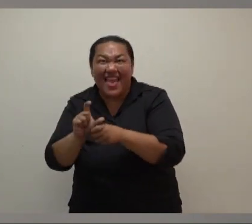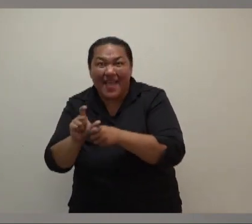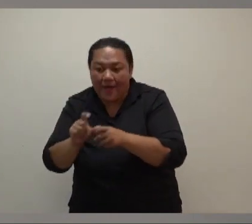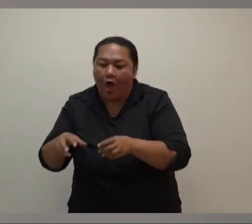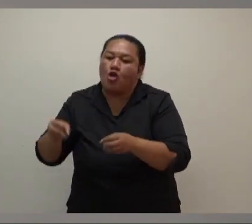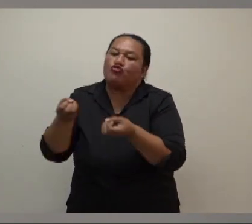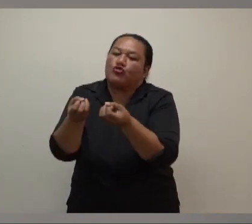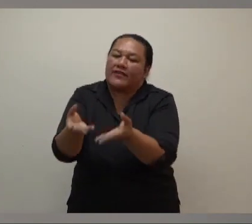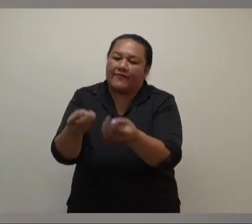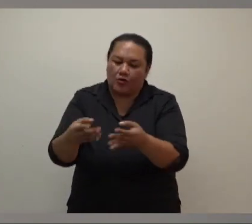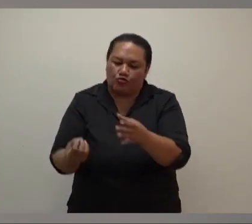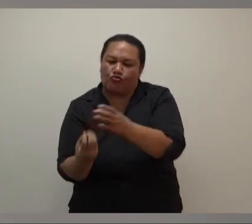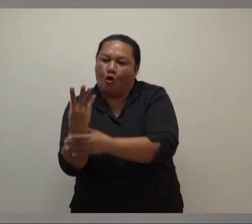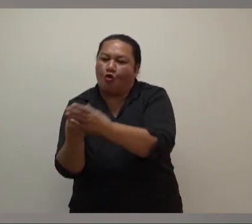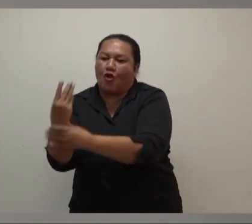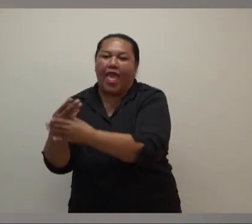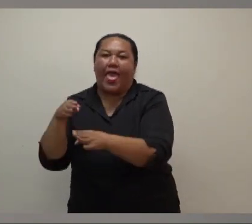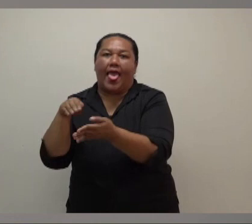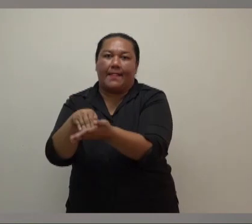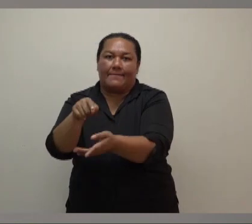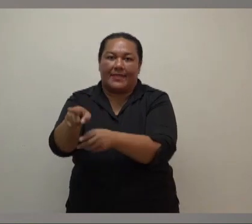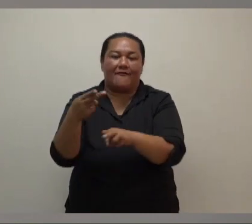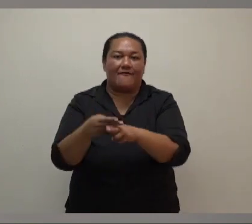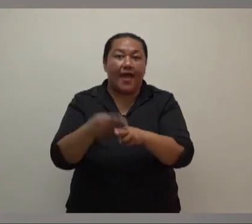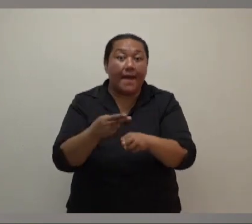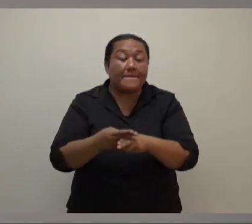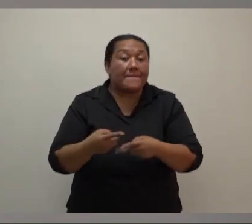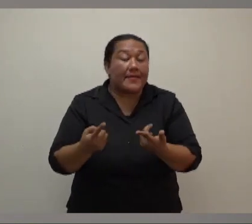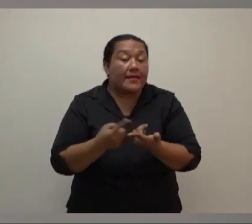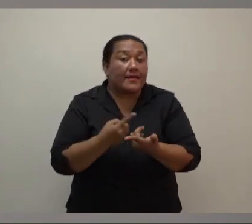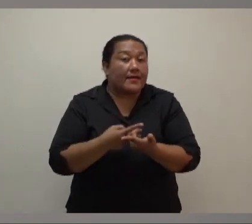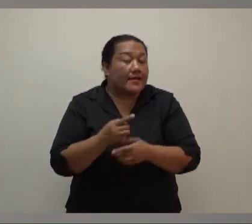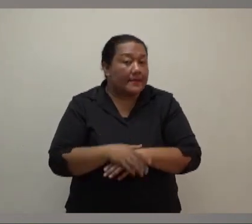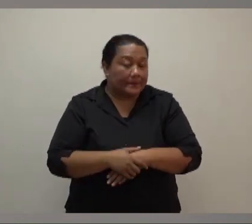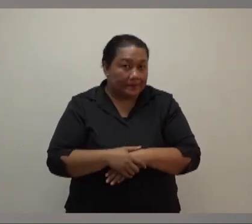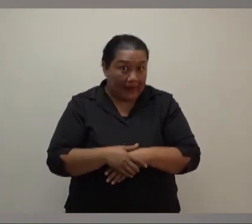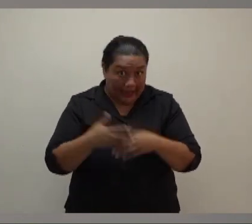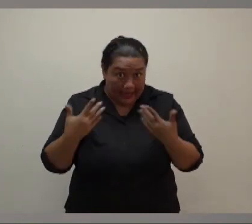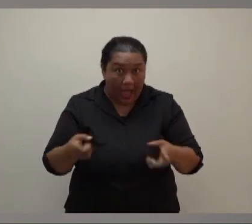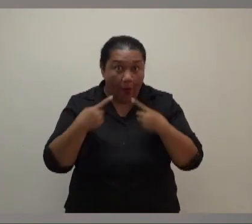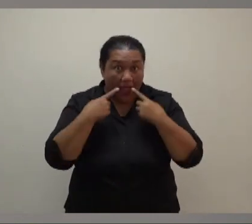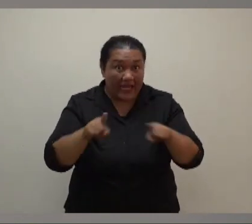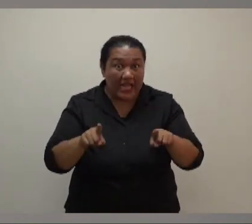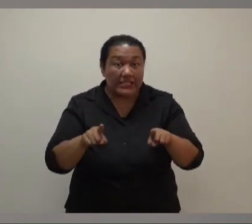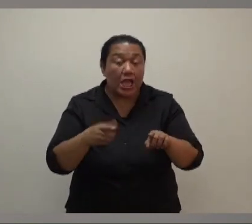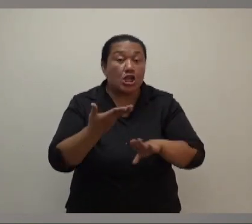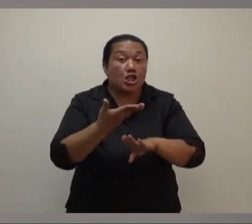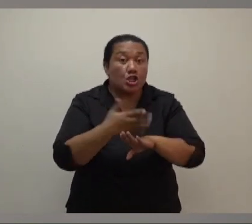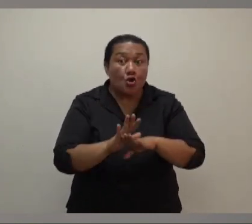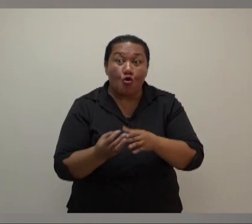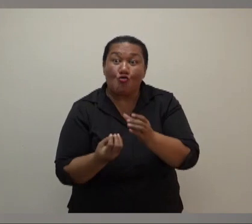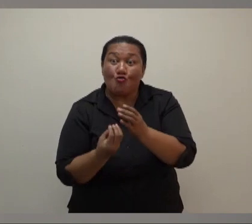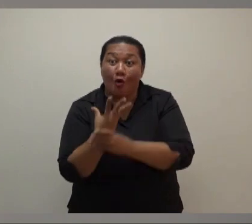recognition of the importance of local community-based food security, we are announcing a new Grow From Home program